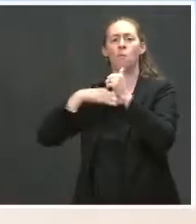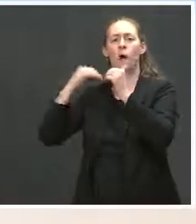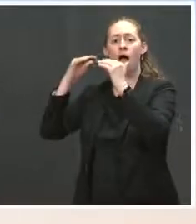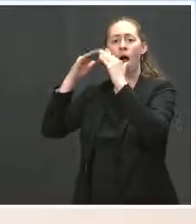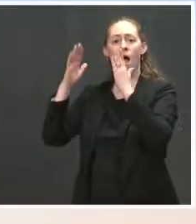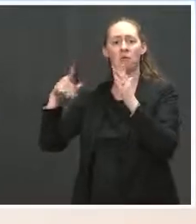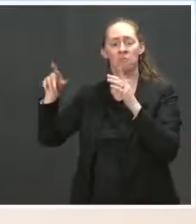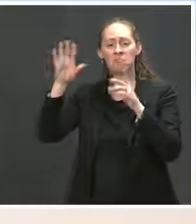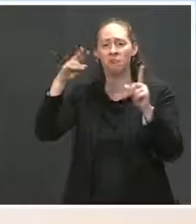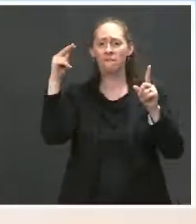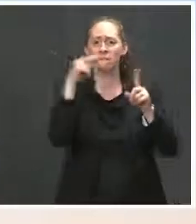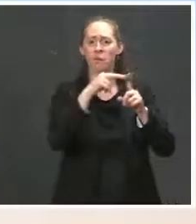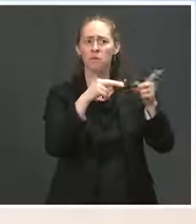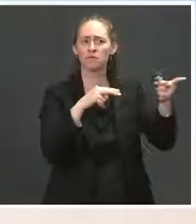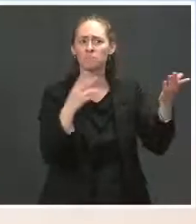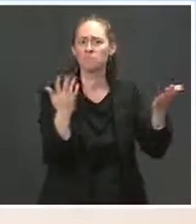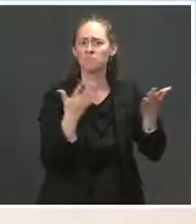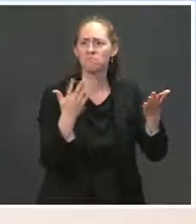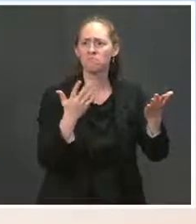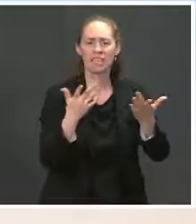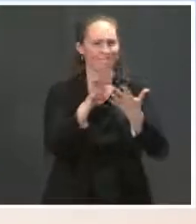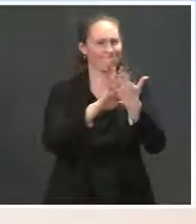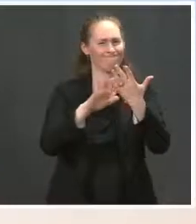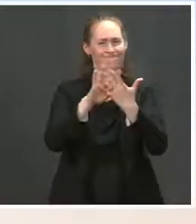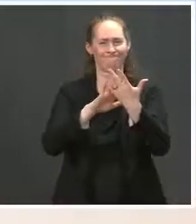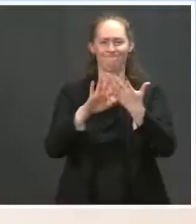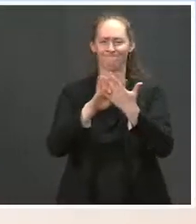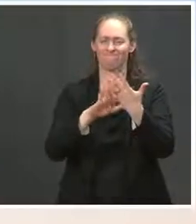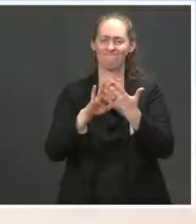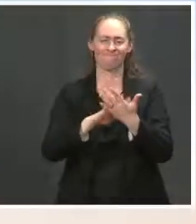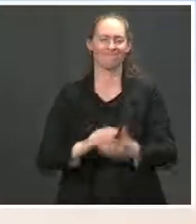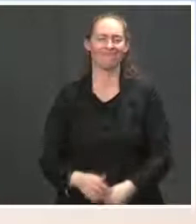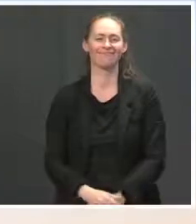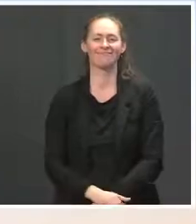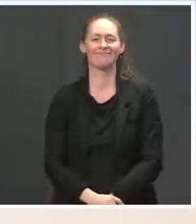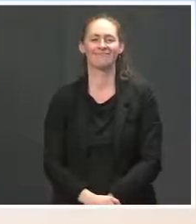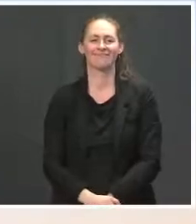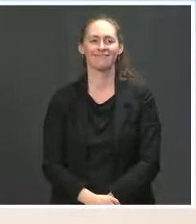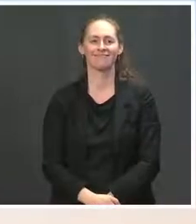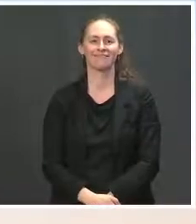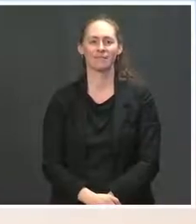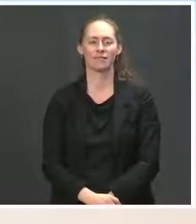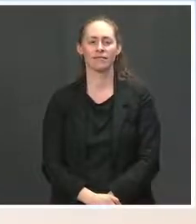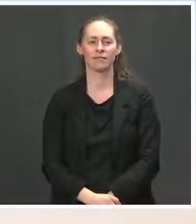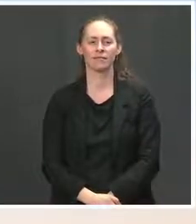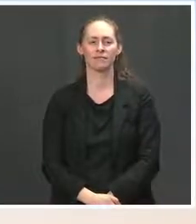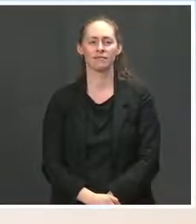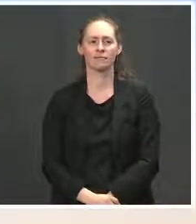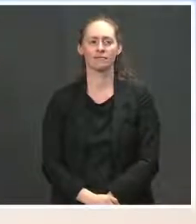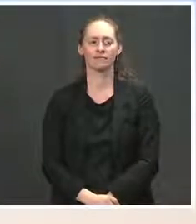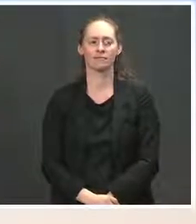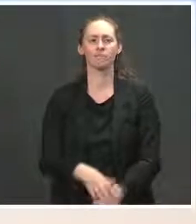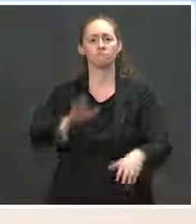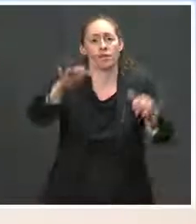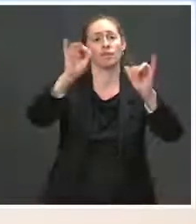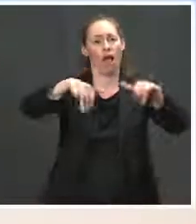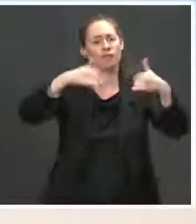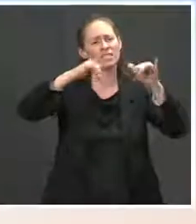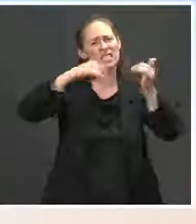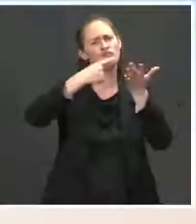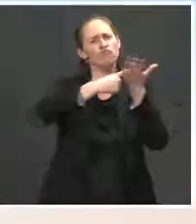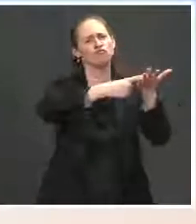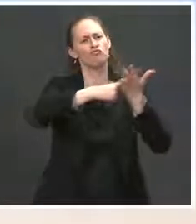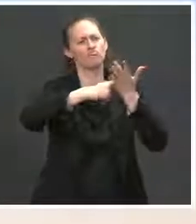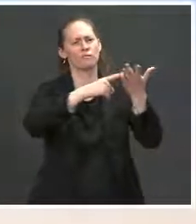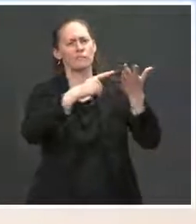nuclear deal? Ms. No. But I will say that, one, there are ongoing discussions — or negotiations, I should say